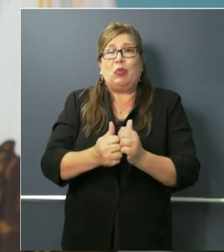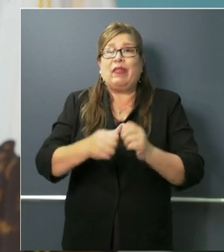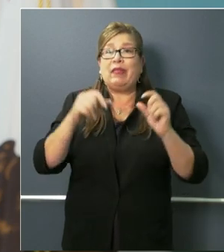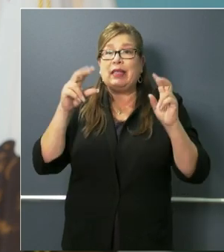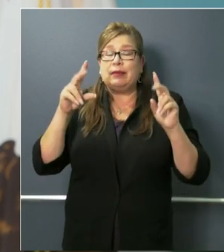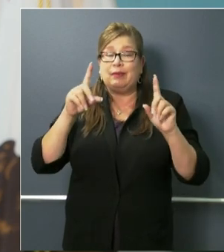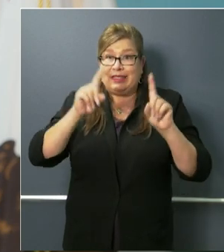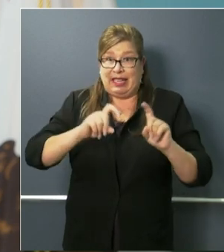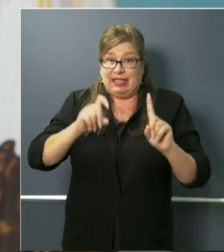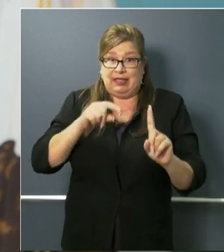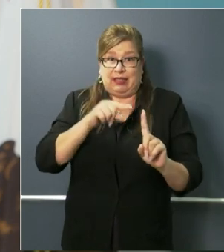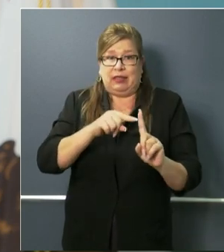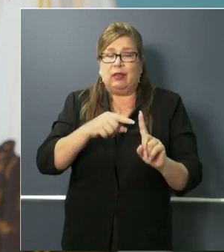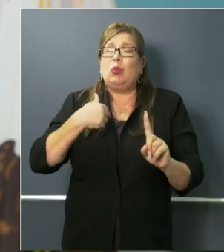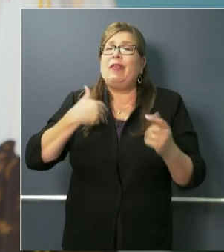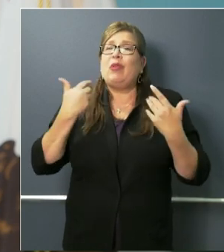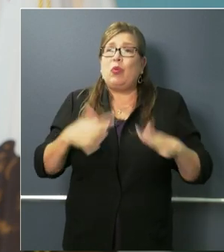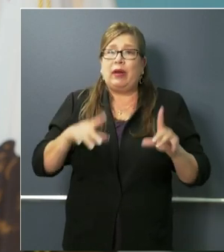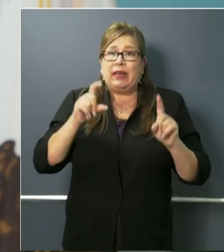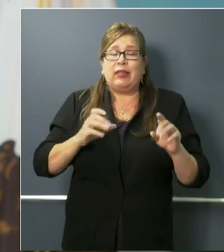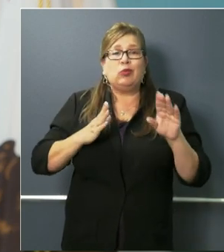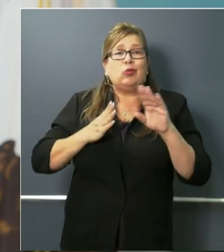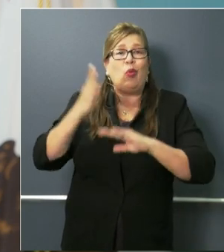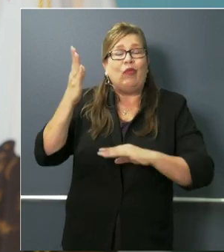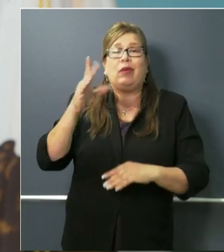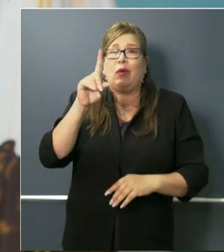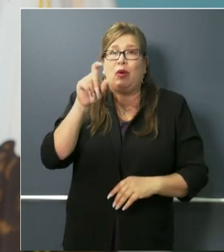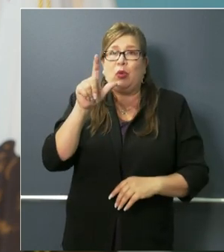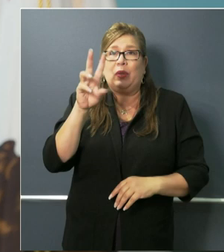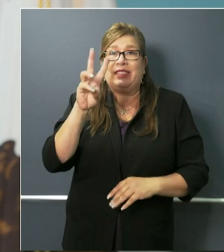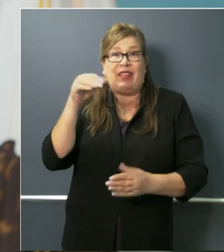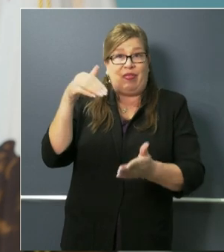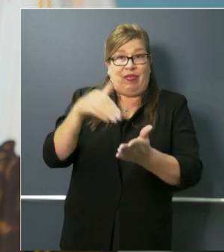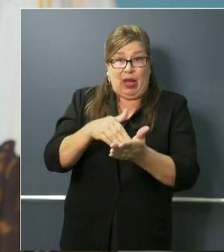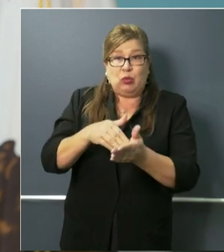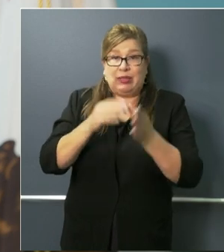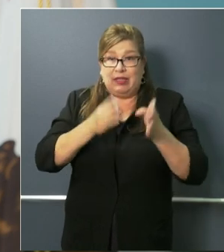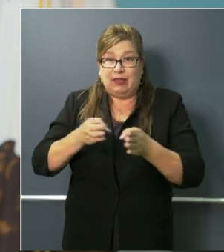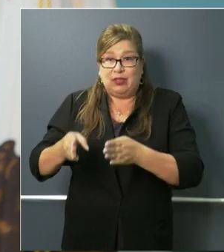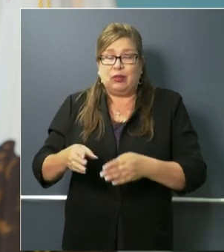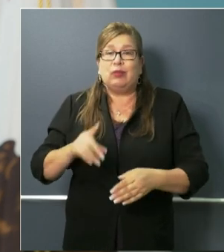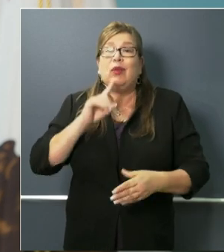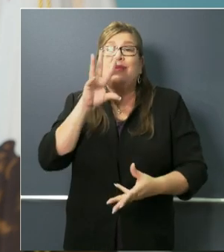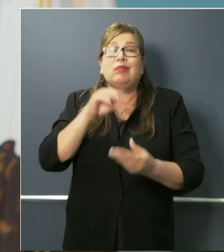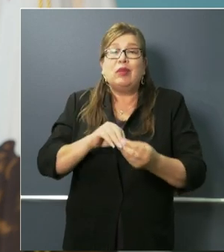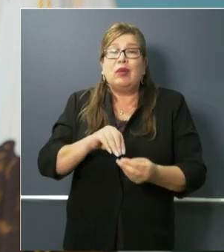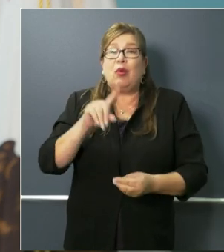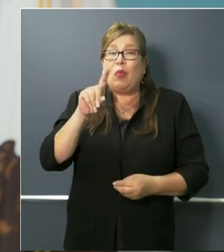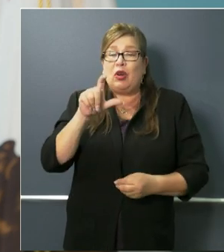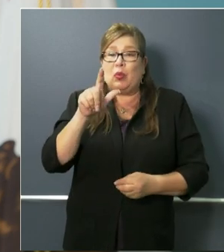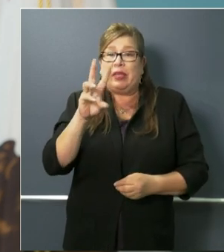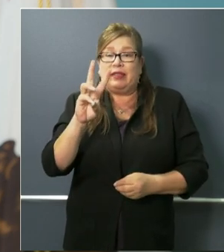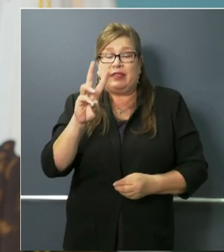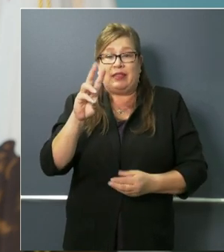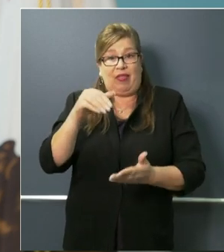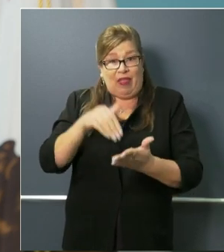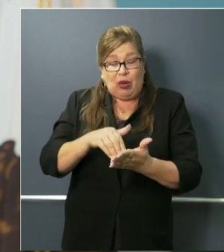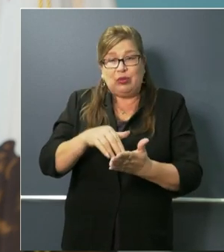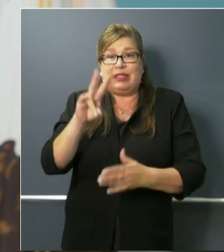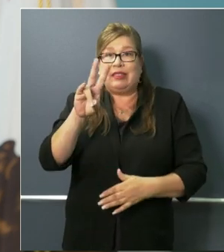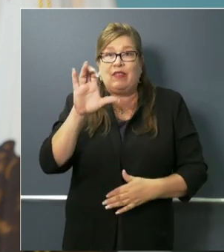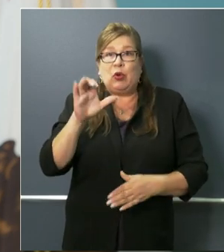tested over 126,000 individuals. In fact 126,700